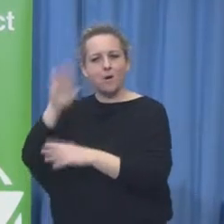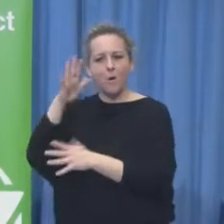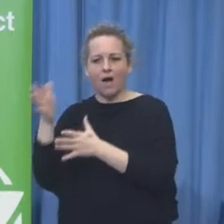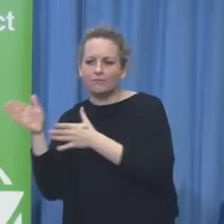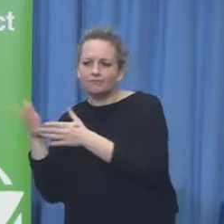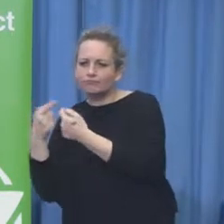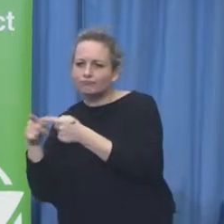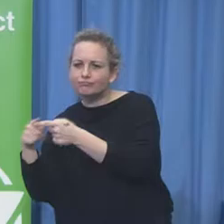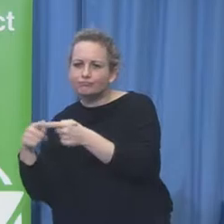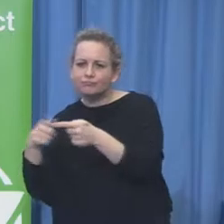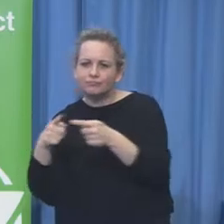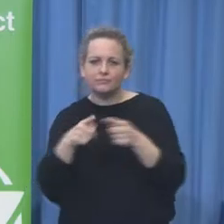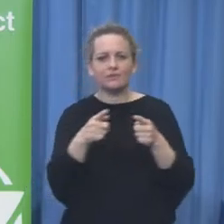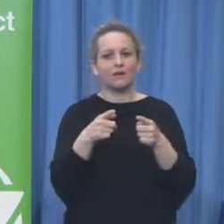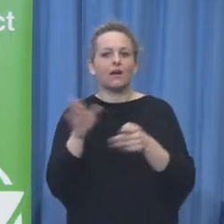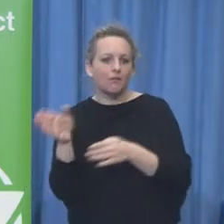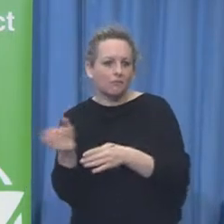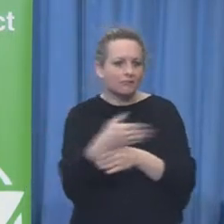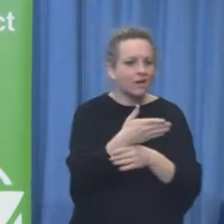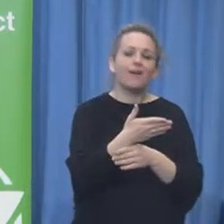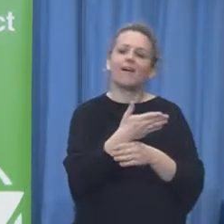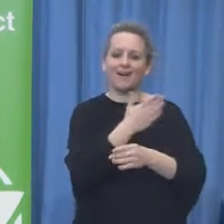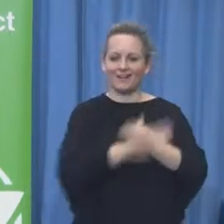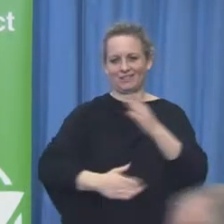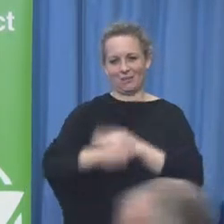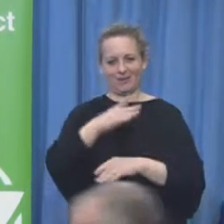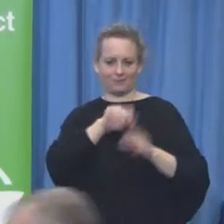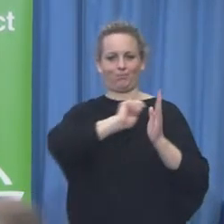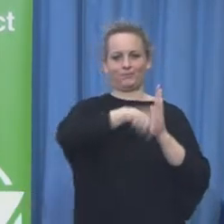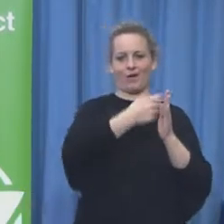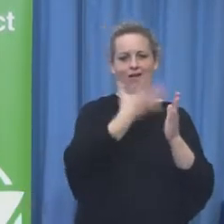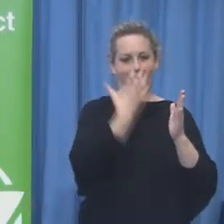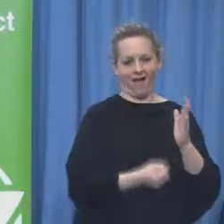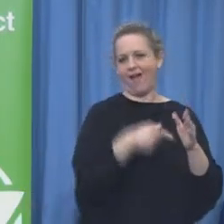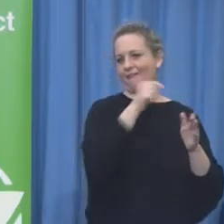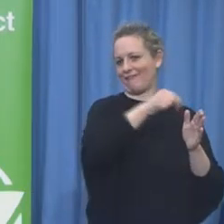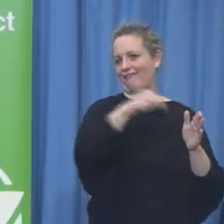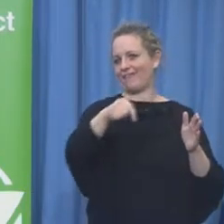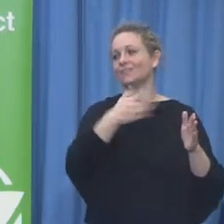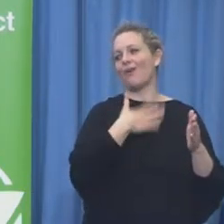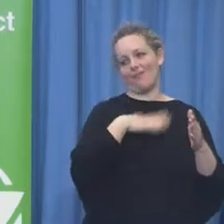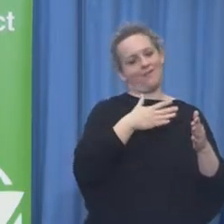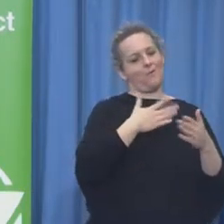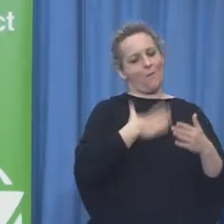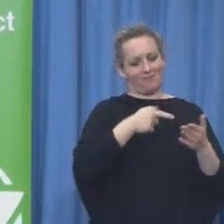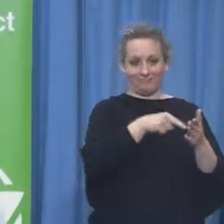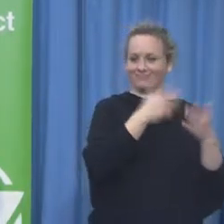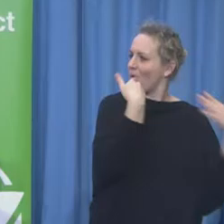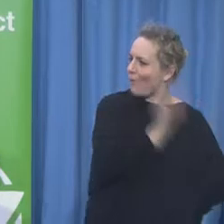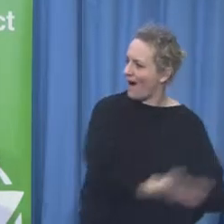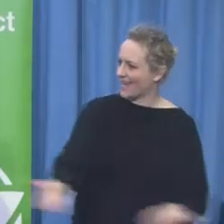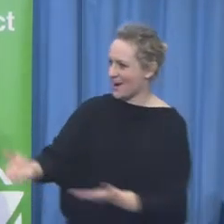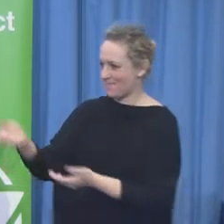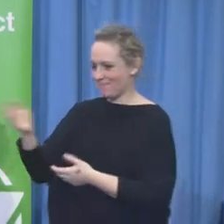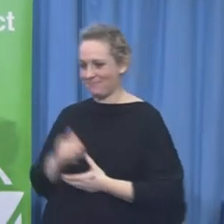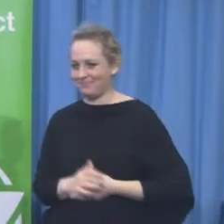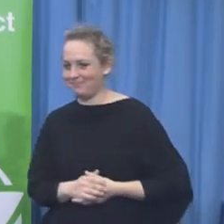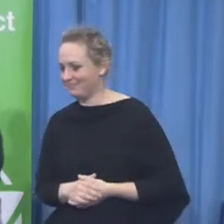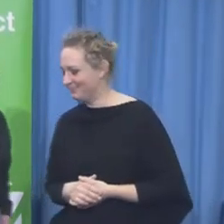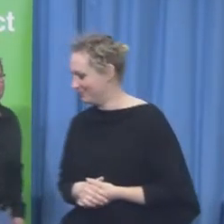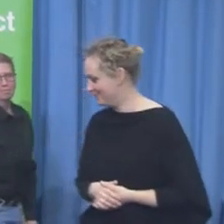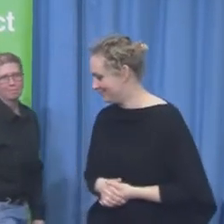that we need to cultivate. So can you put a big, warm round of applause to Patrick Romsek? Thank you, Carolyn.